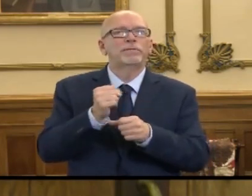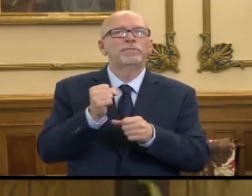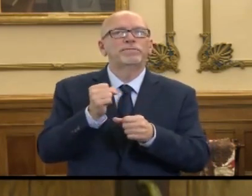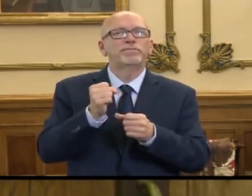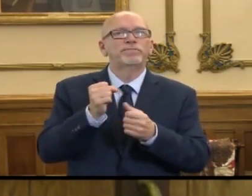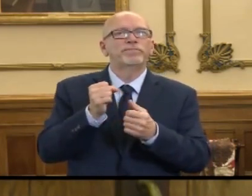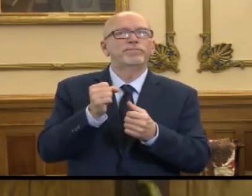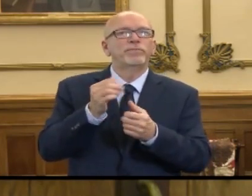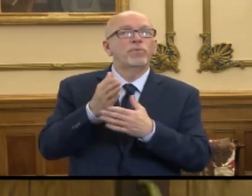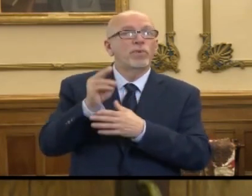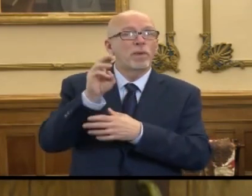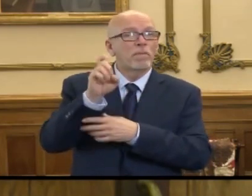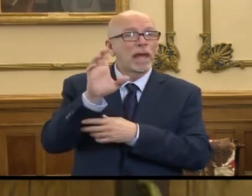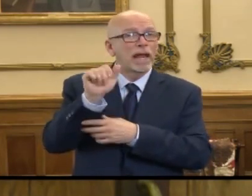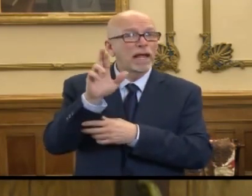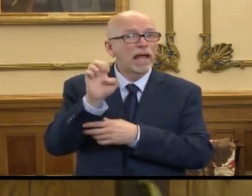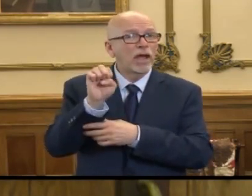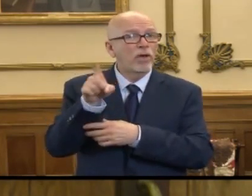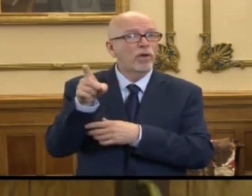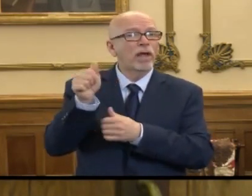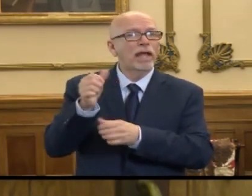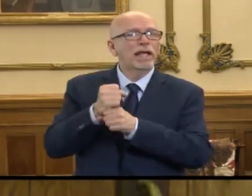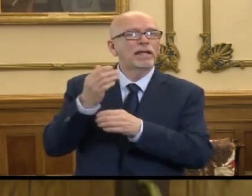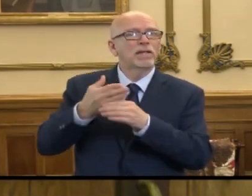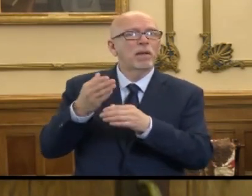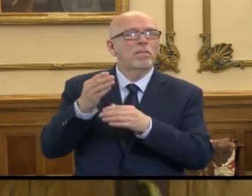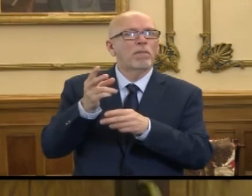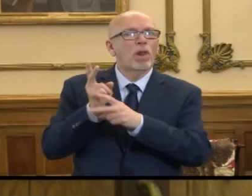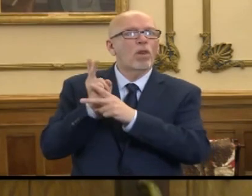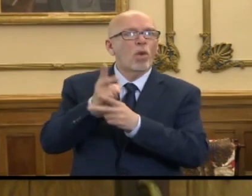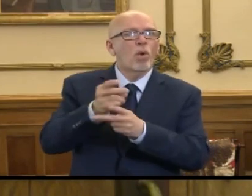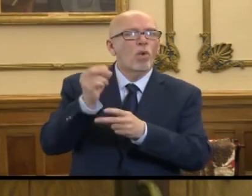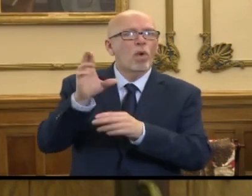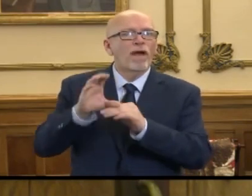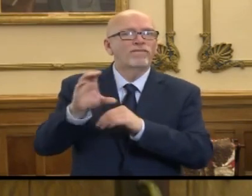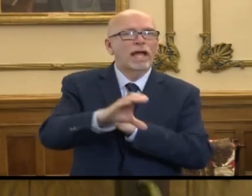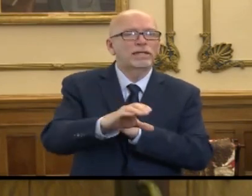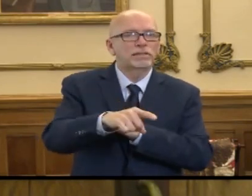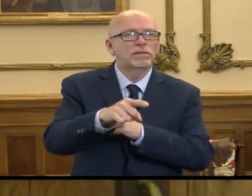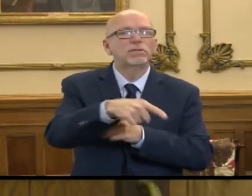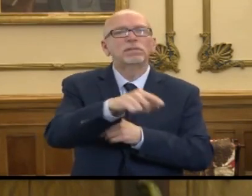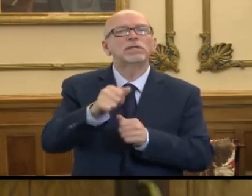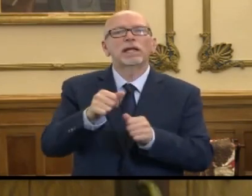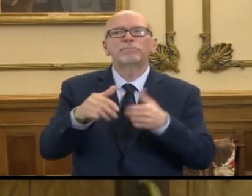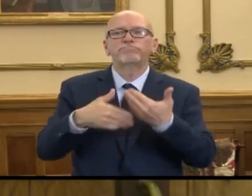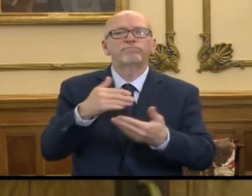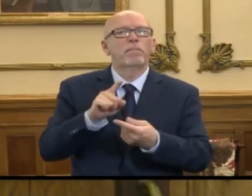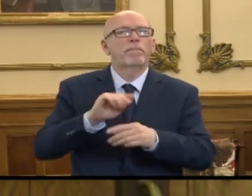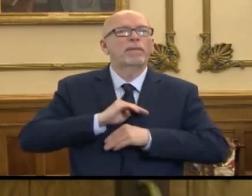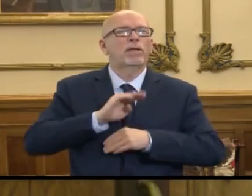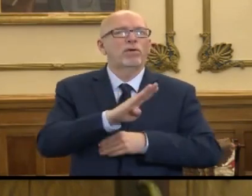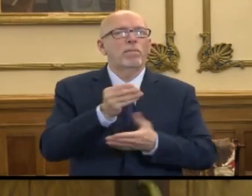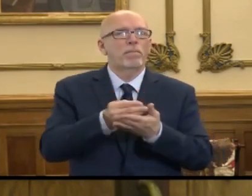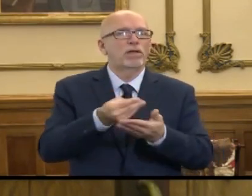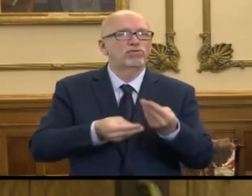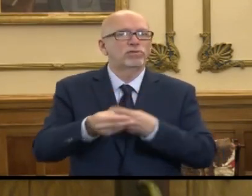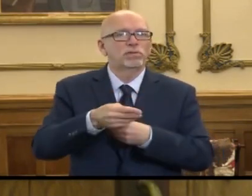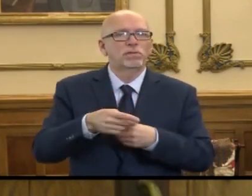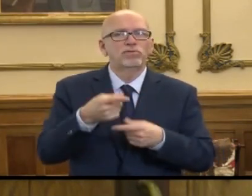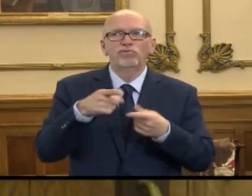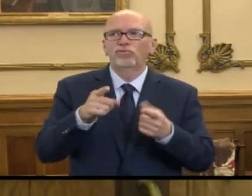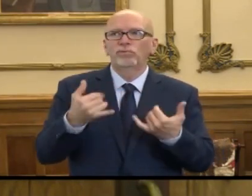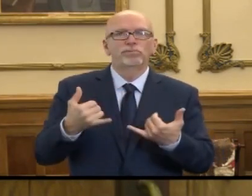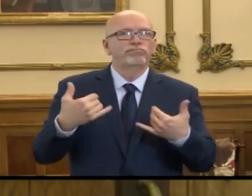through Medicare some advances in loans to be able to continue to meet their budgets in this